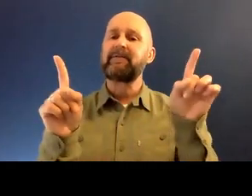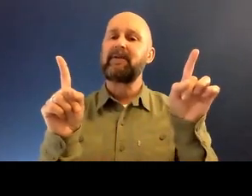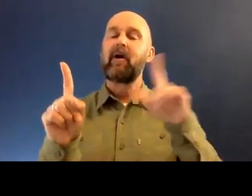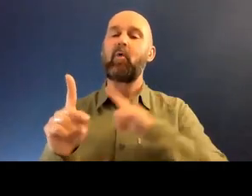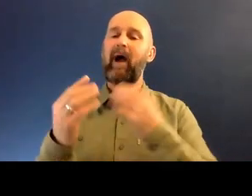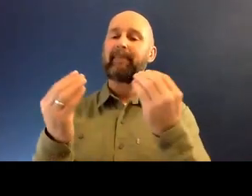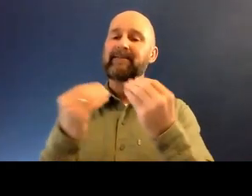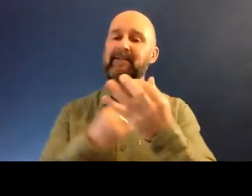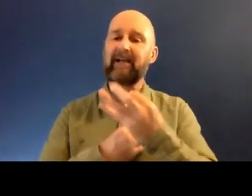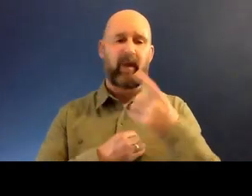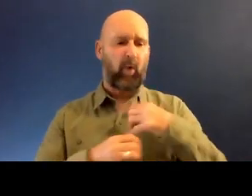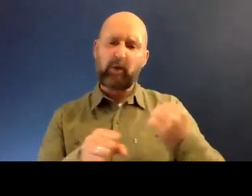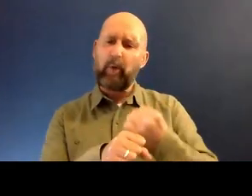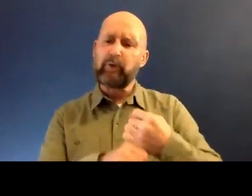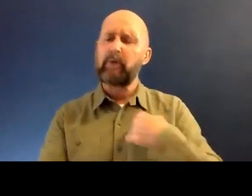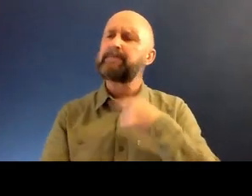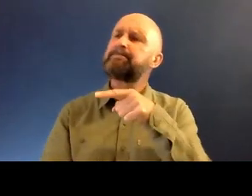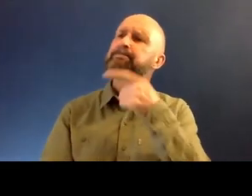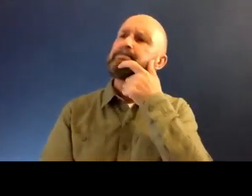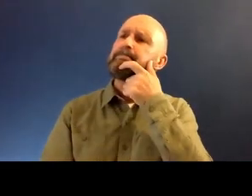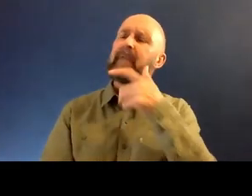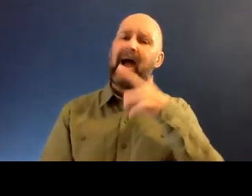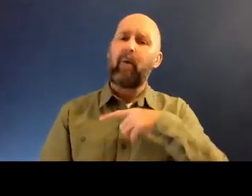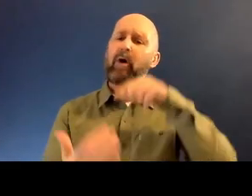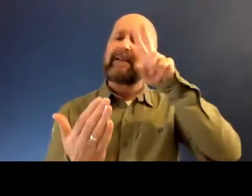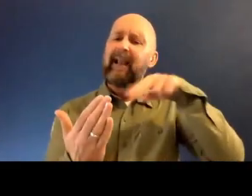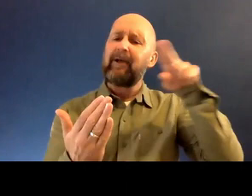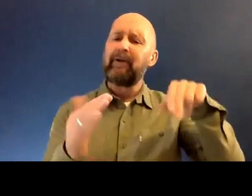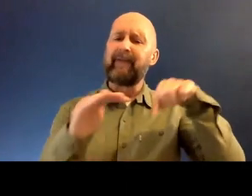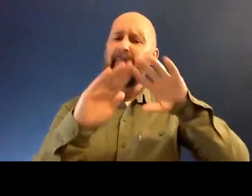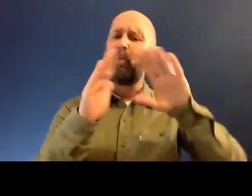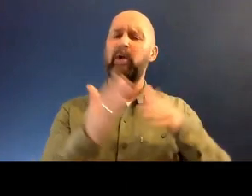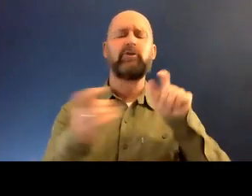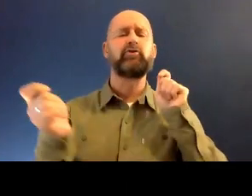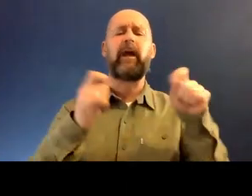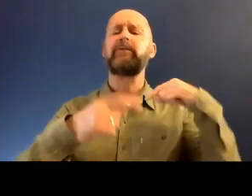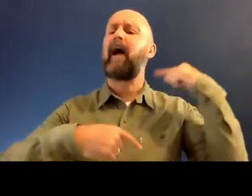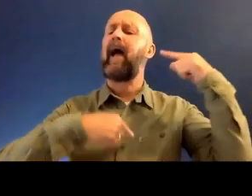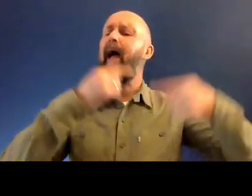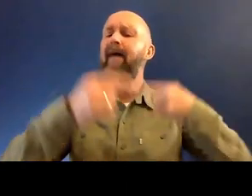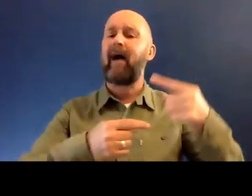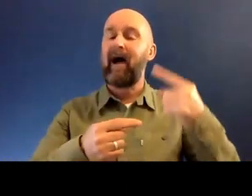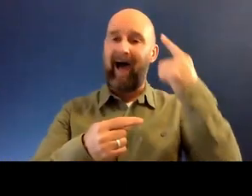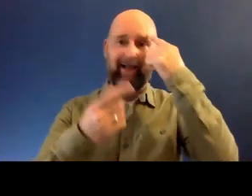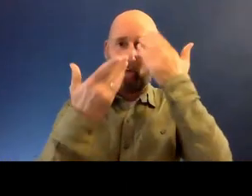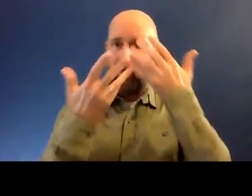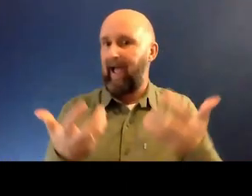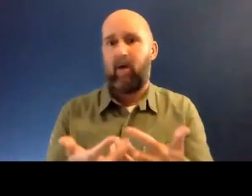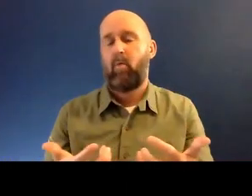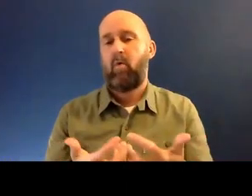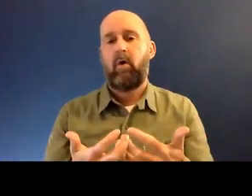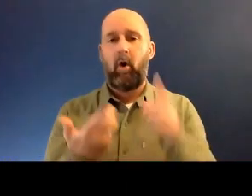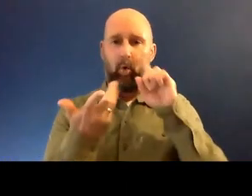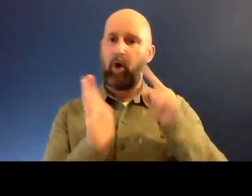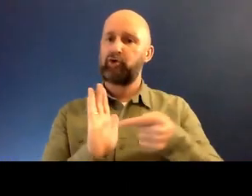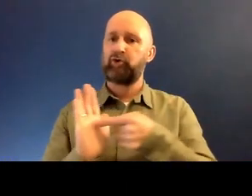the course, what do I do? And I said, I want to change calligraphy in the world forever. So I didn't know how to do that or how it's going to look